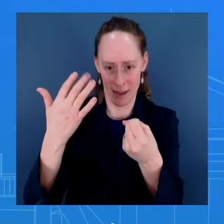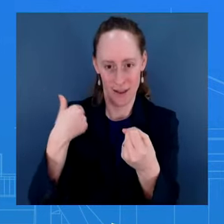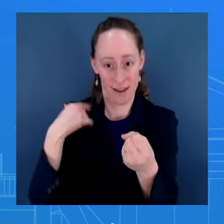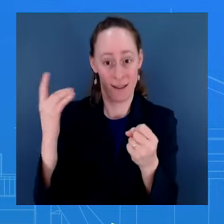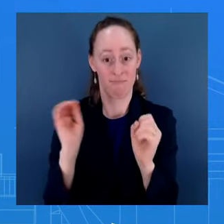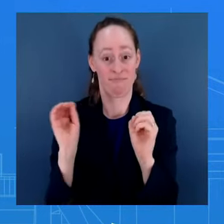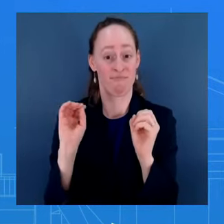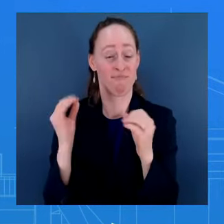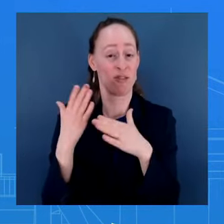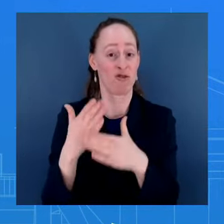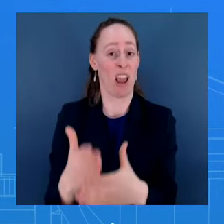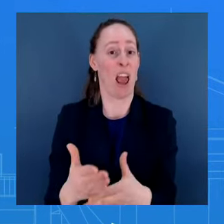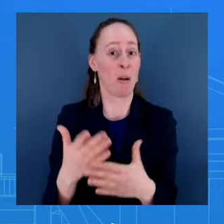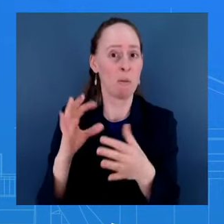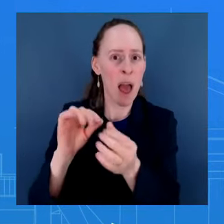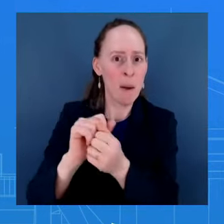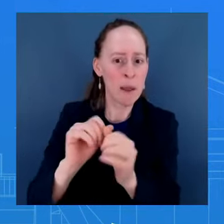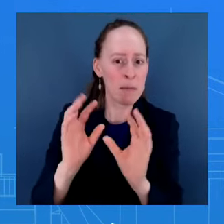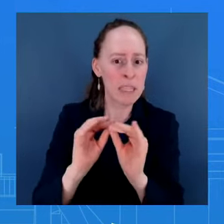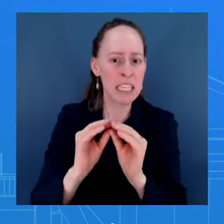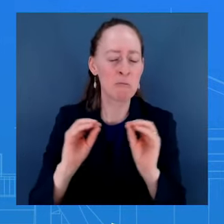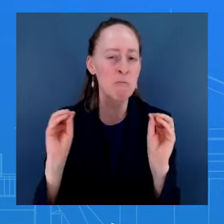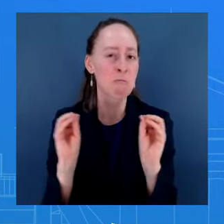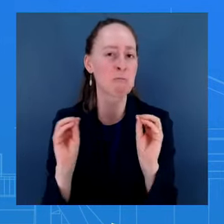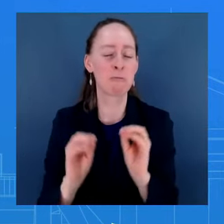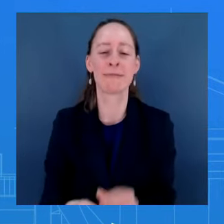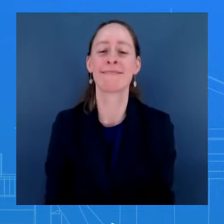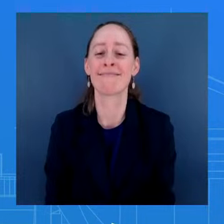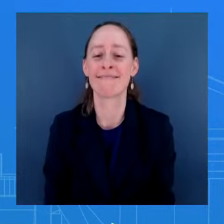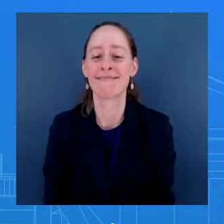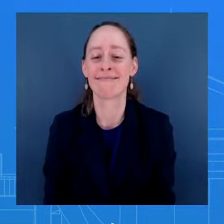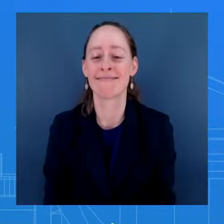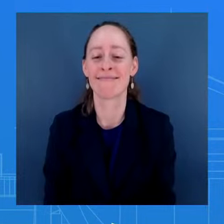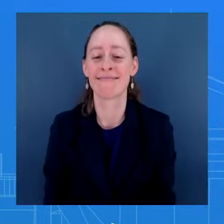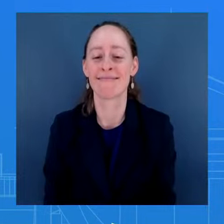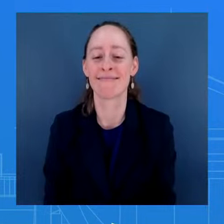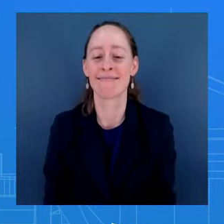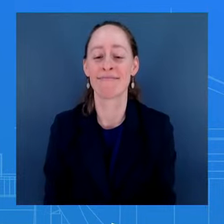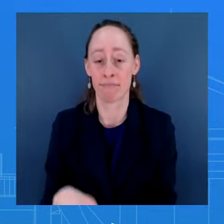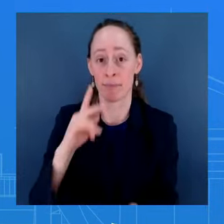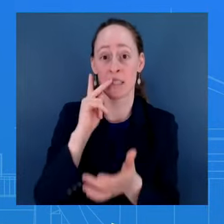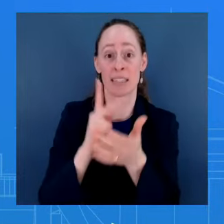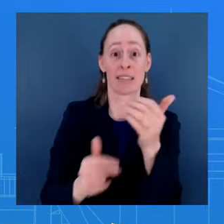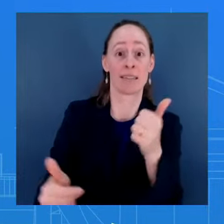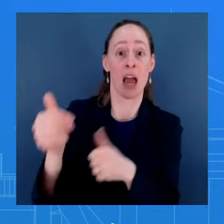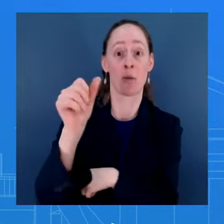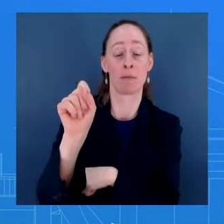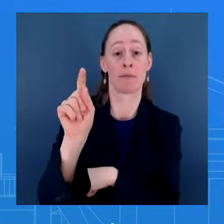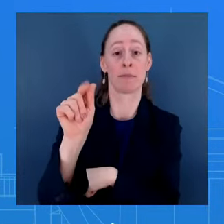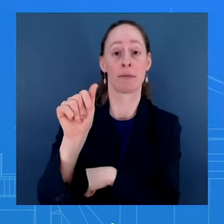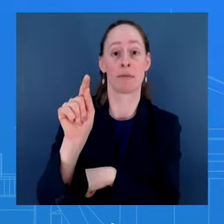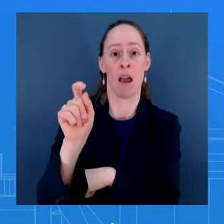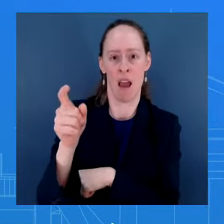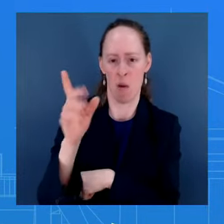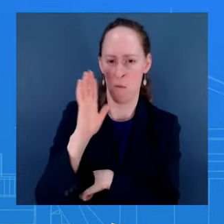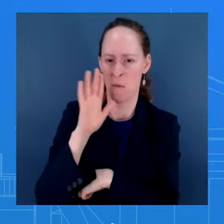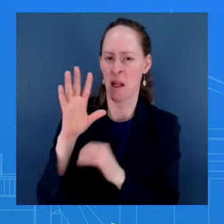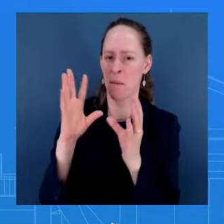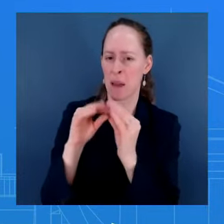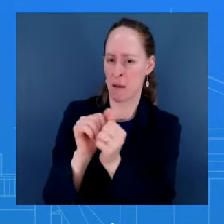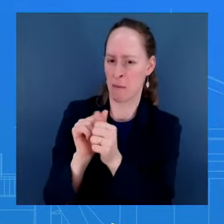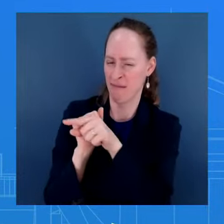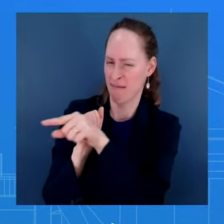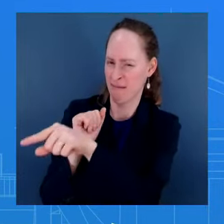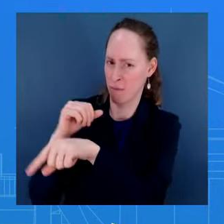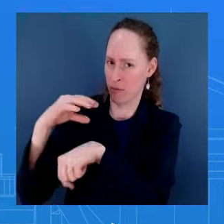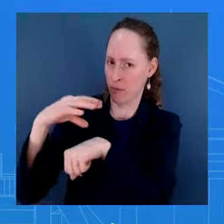I believe the Secretary of State is having a meeting with the Sweden Prime Minister, so obviously you can reach out to them. I just don't have anything